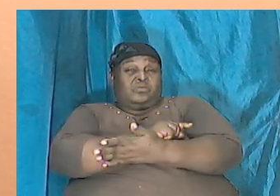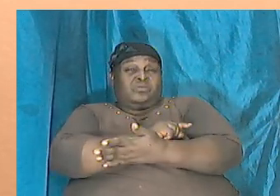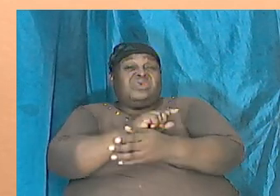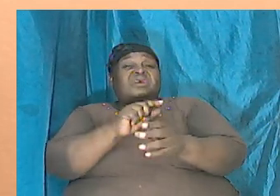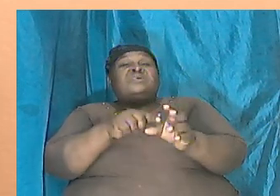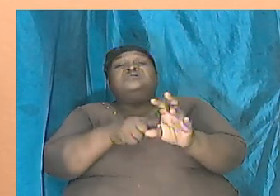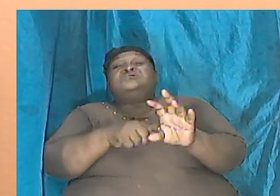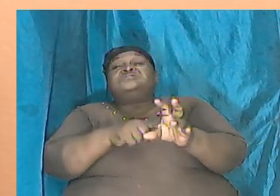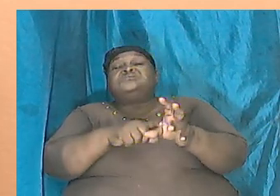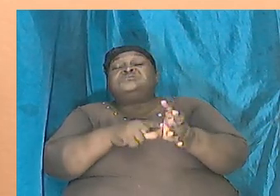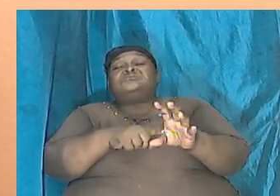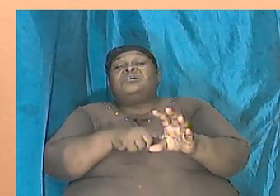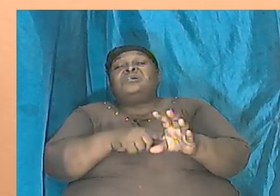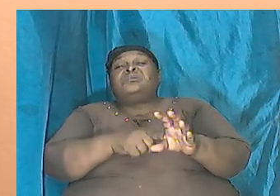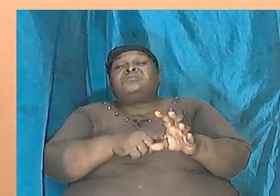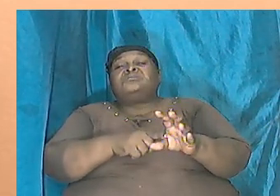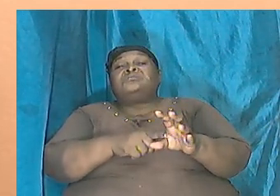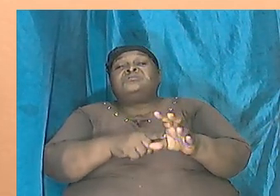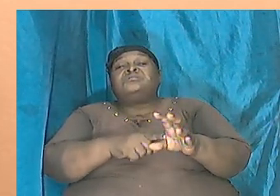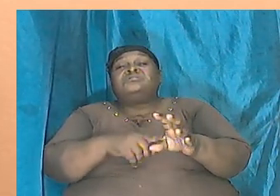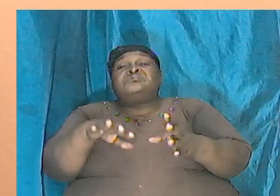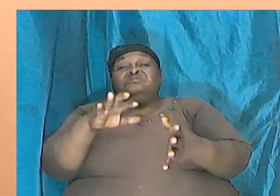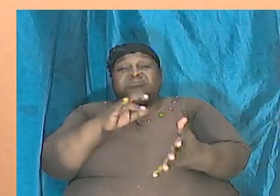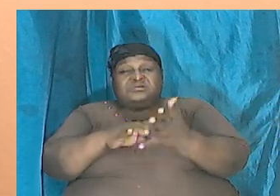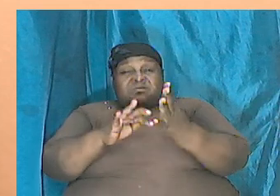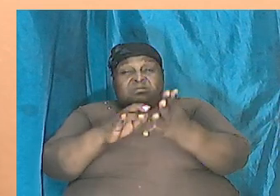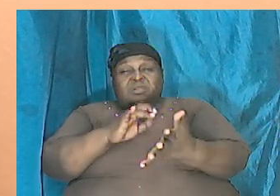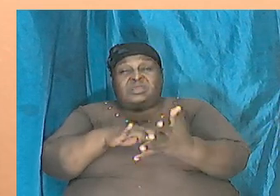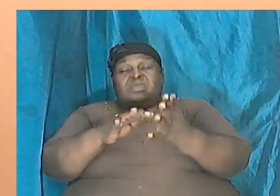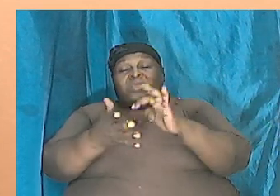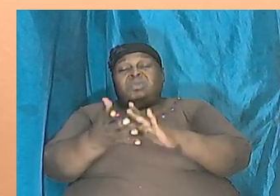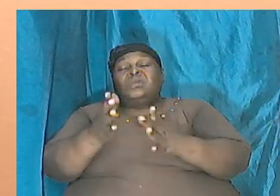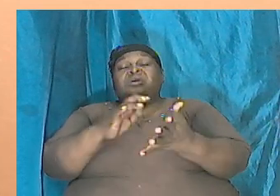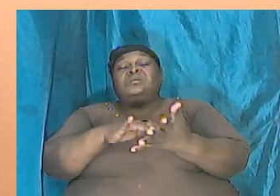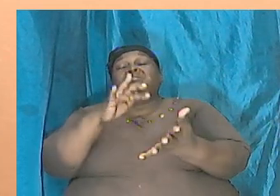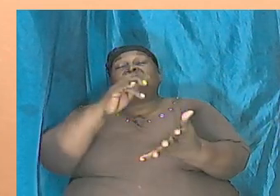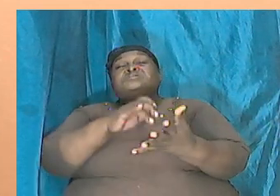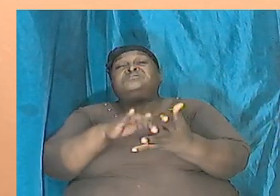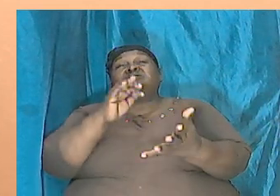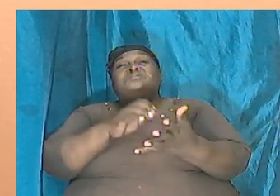start to trace our ancestry and go back